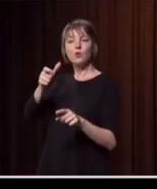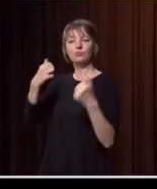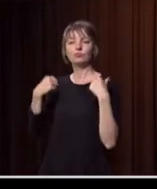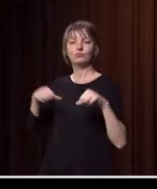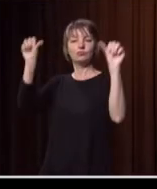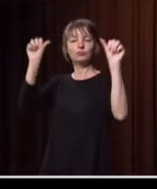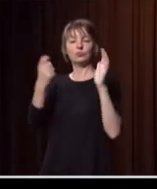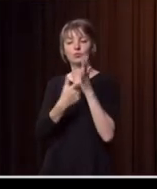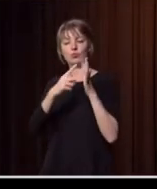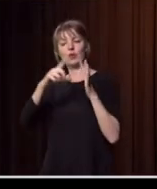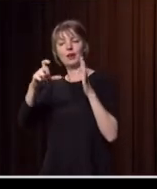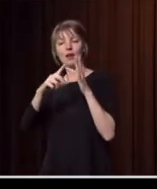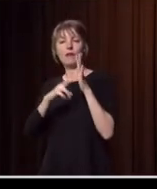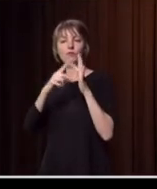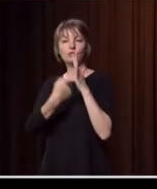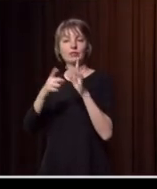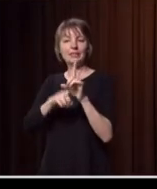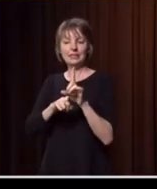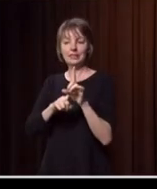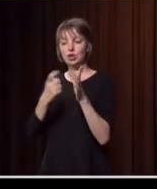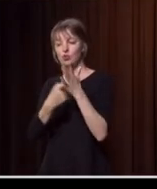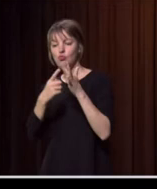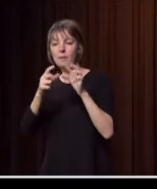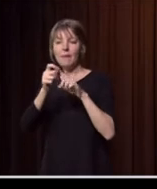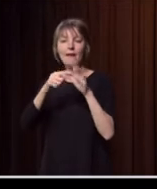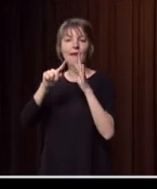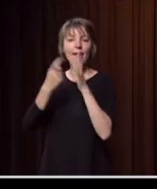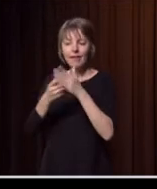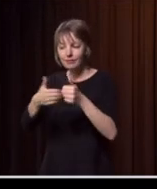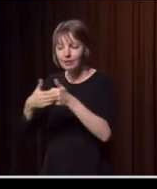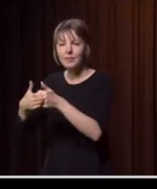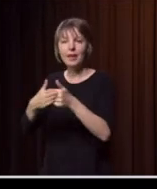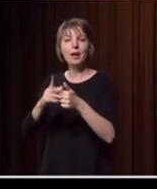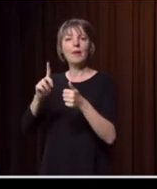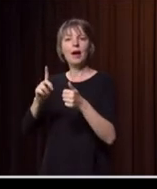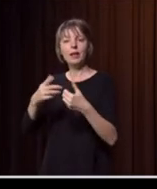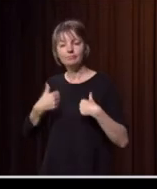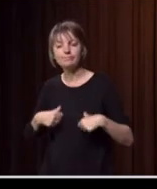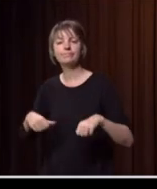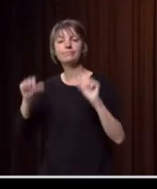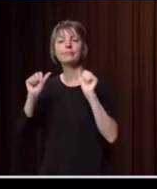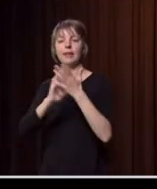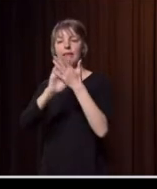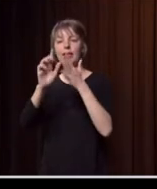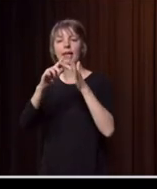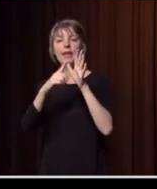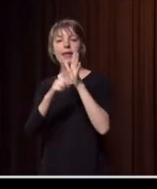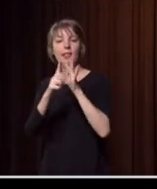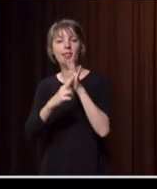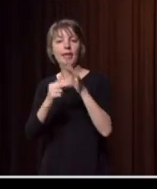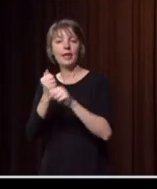recovery, rebuilding, repair, reconstruction, but healing, healing is just is, is so